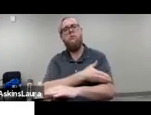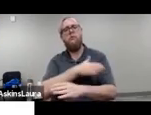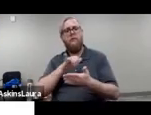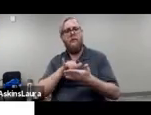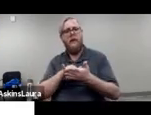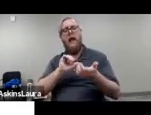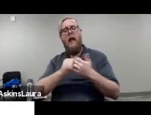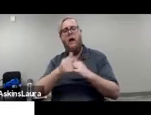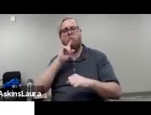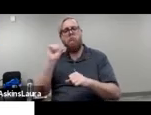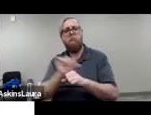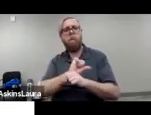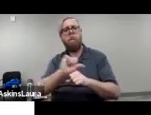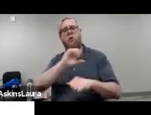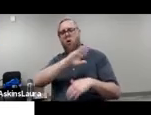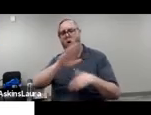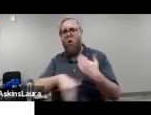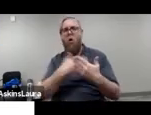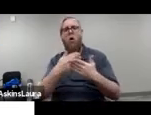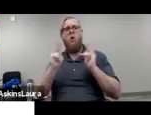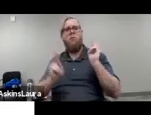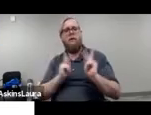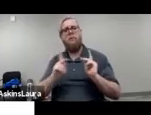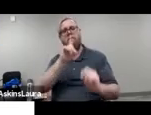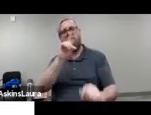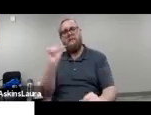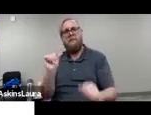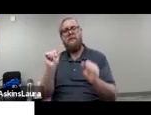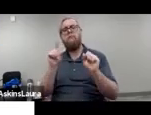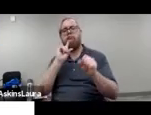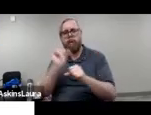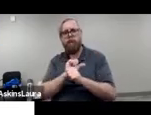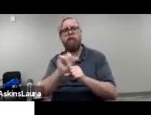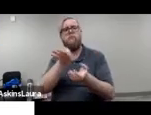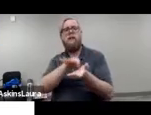can ensure that everybody with disabilities is actually counted.